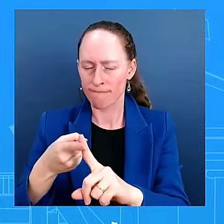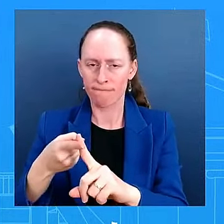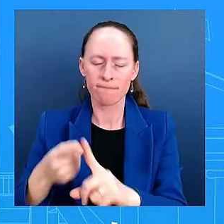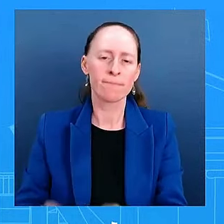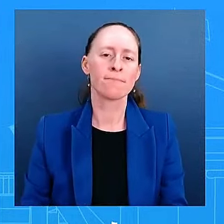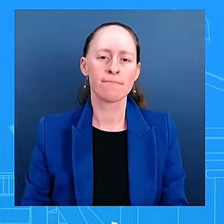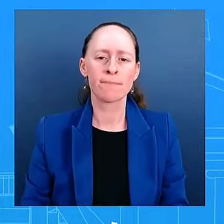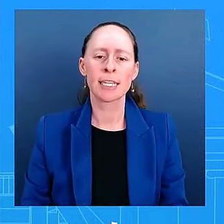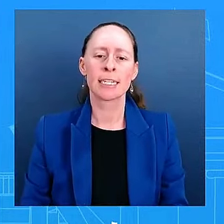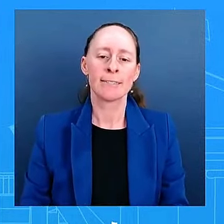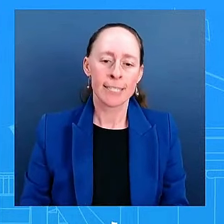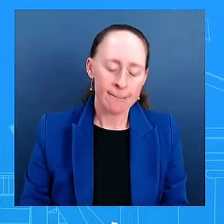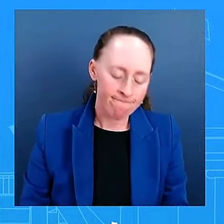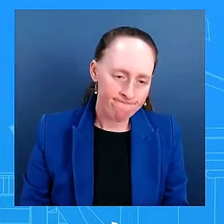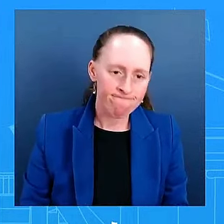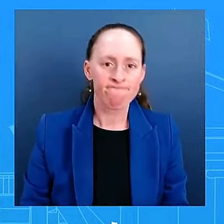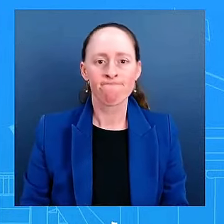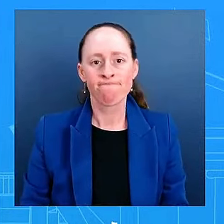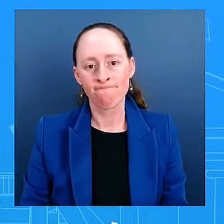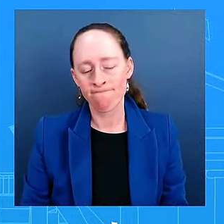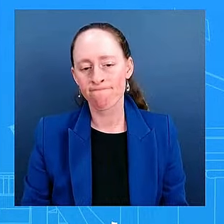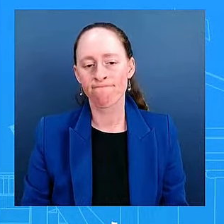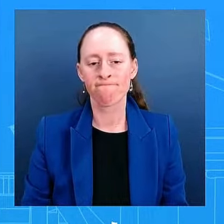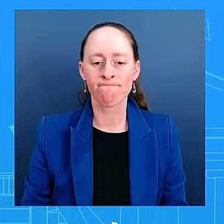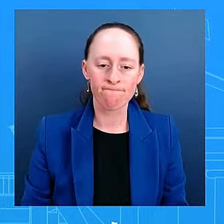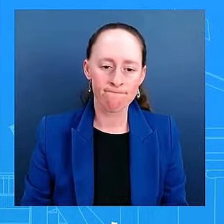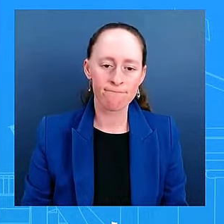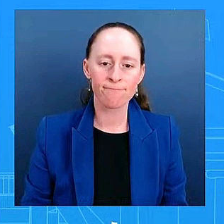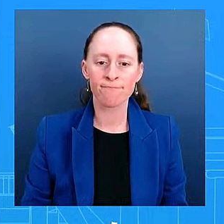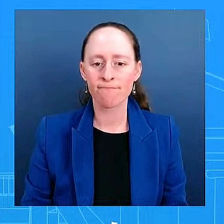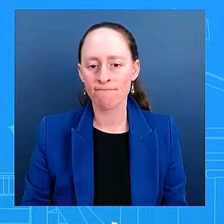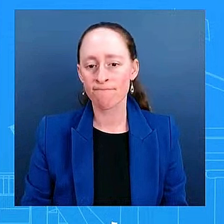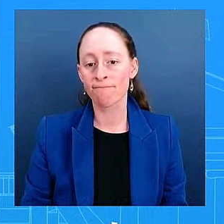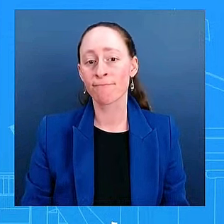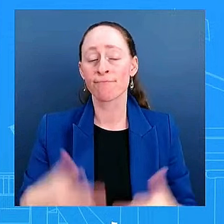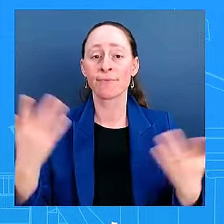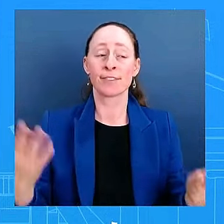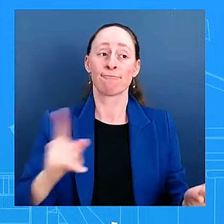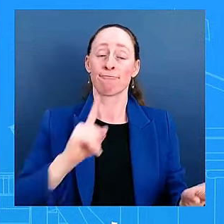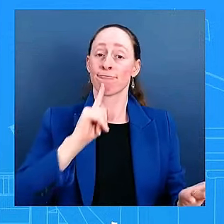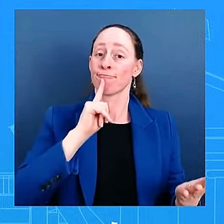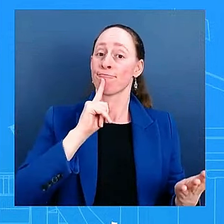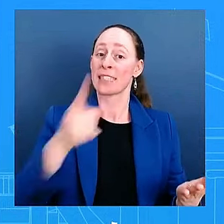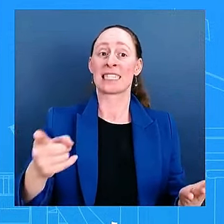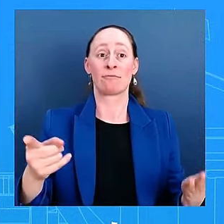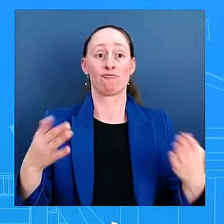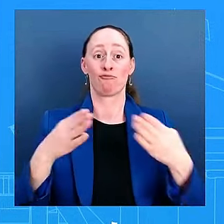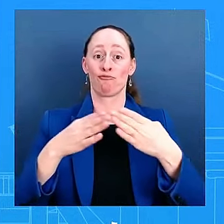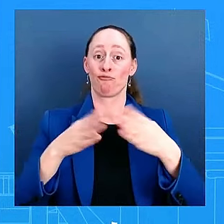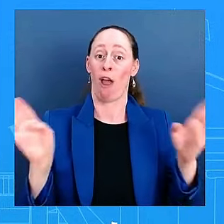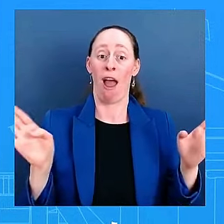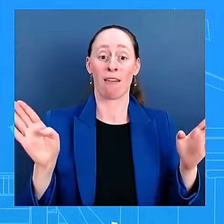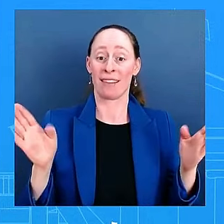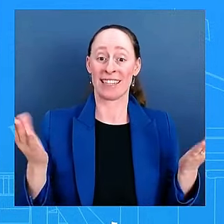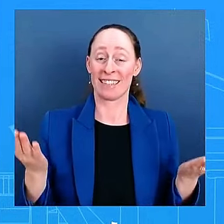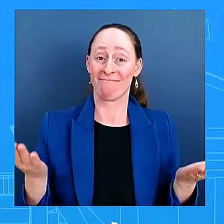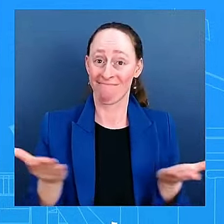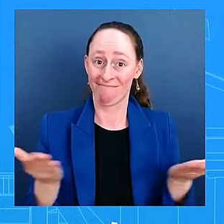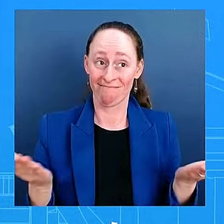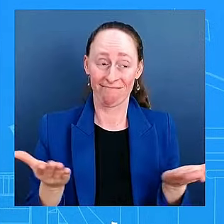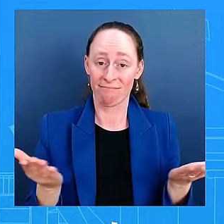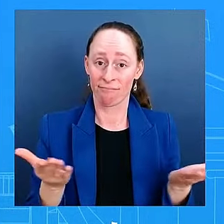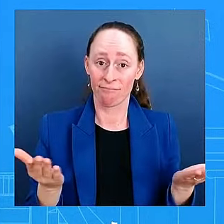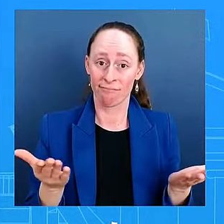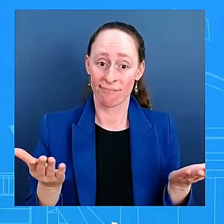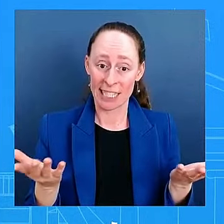You know, just going to the broader question, it is important for every community